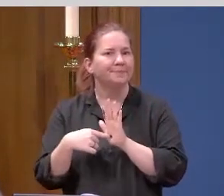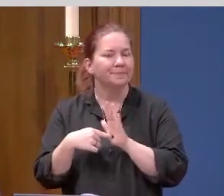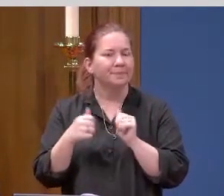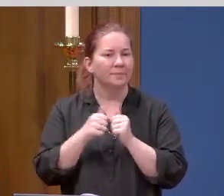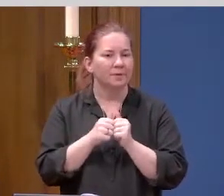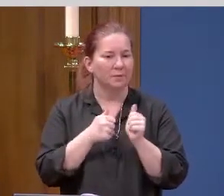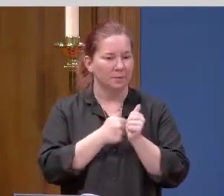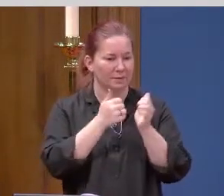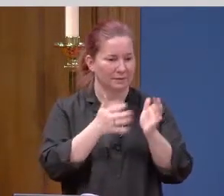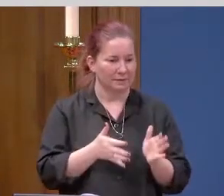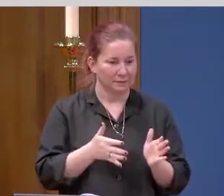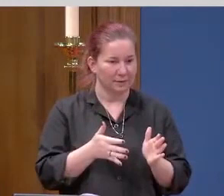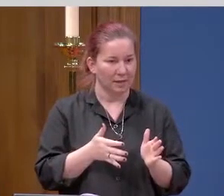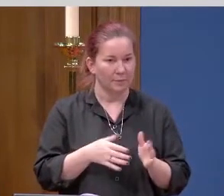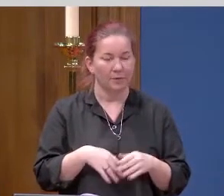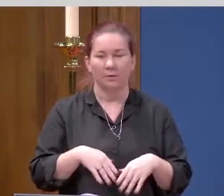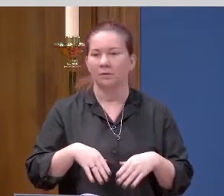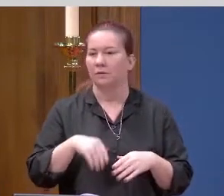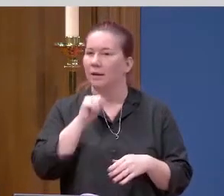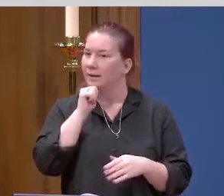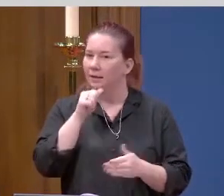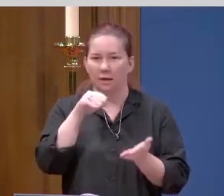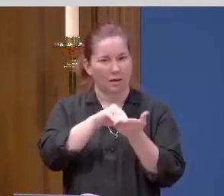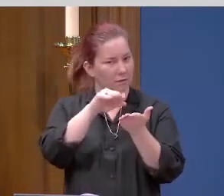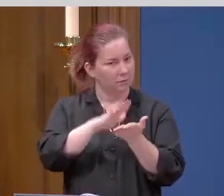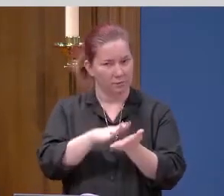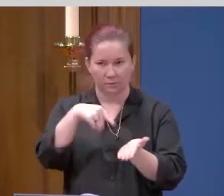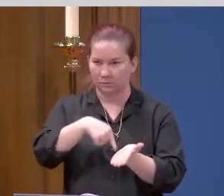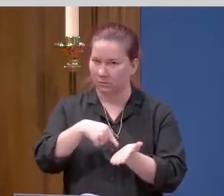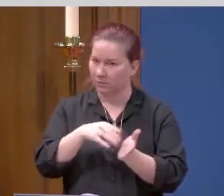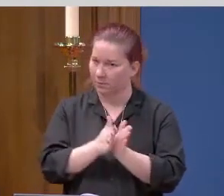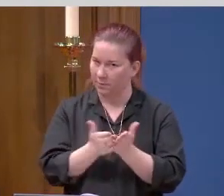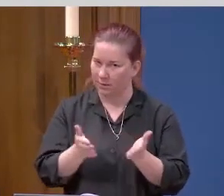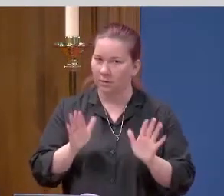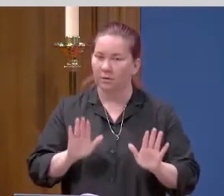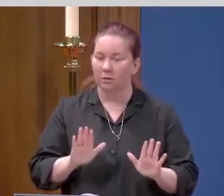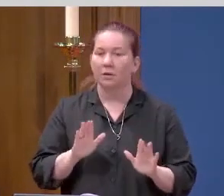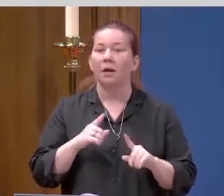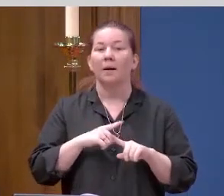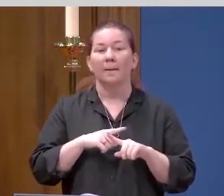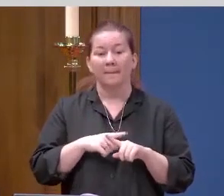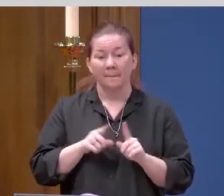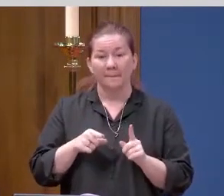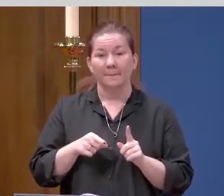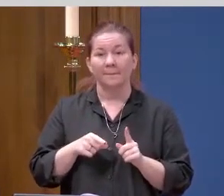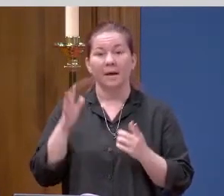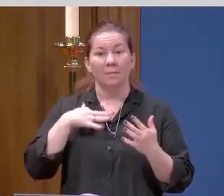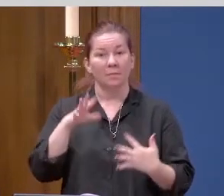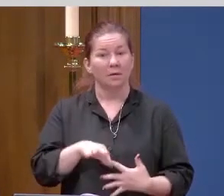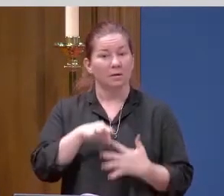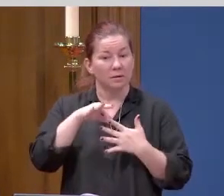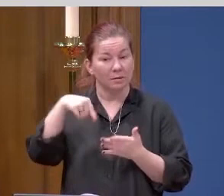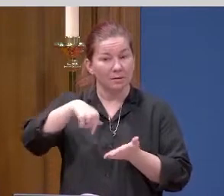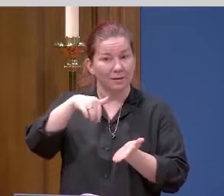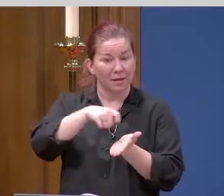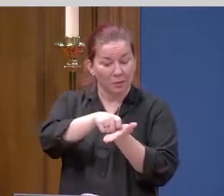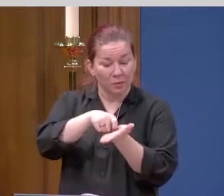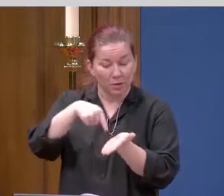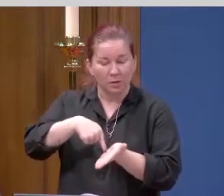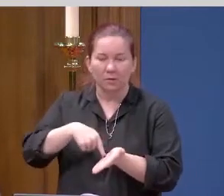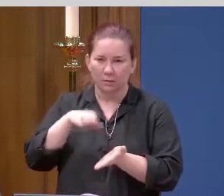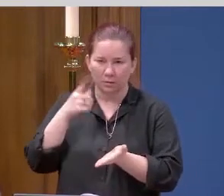which are not written in this book. But these are written so that you may come to believe